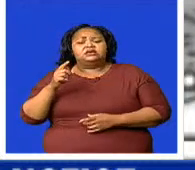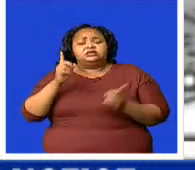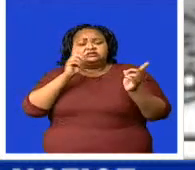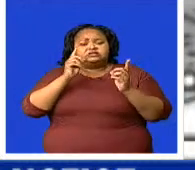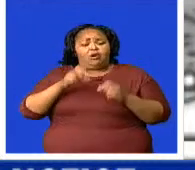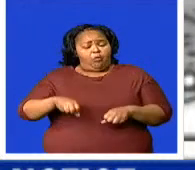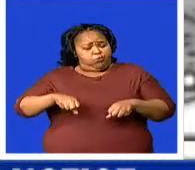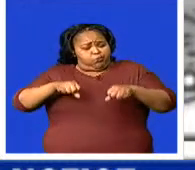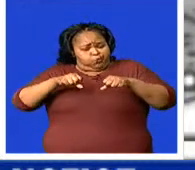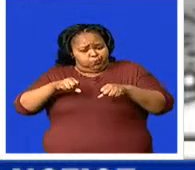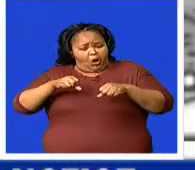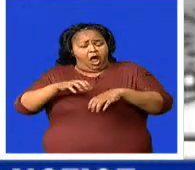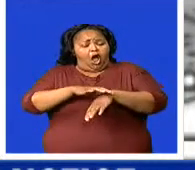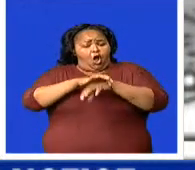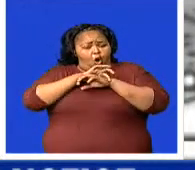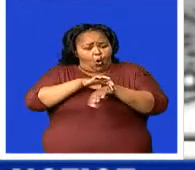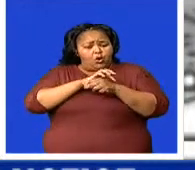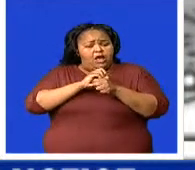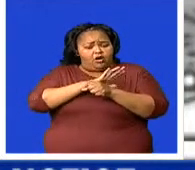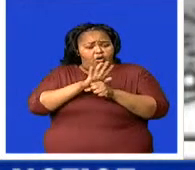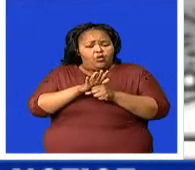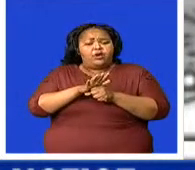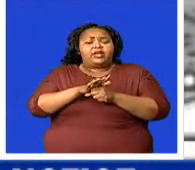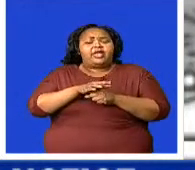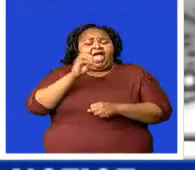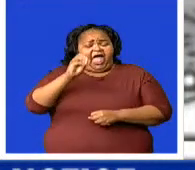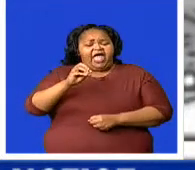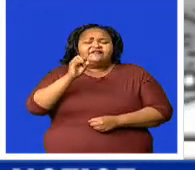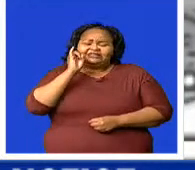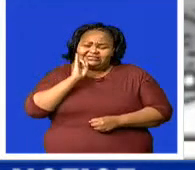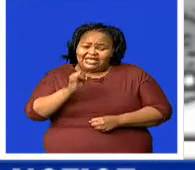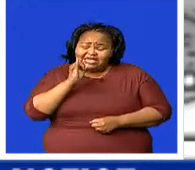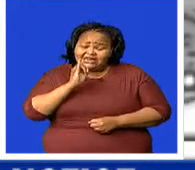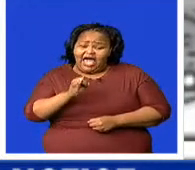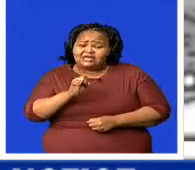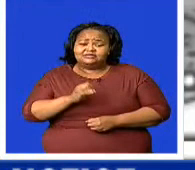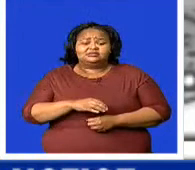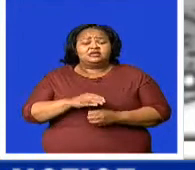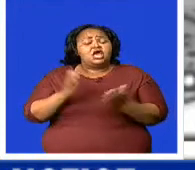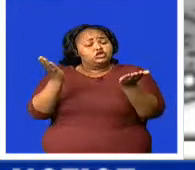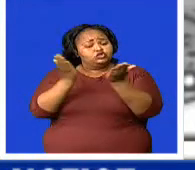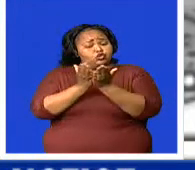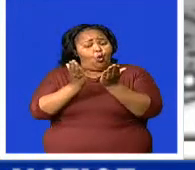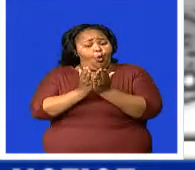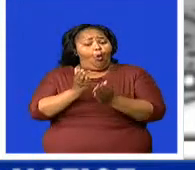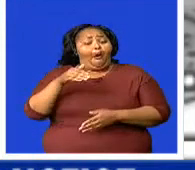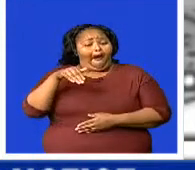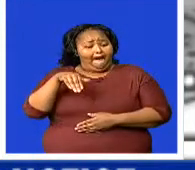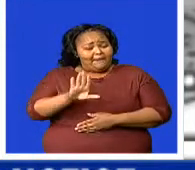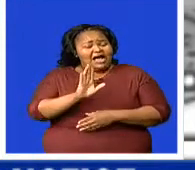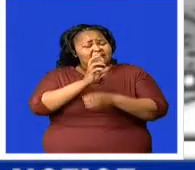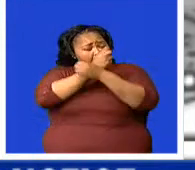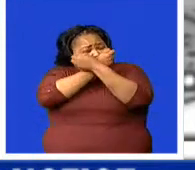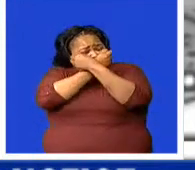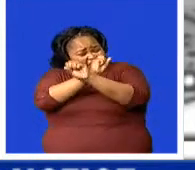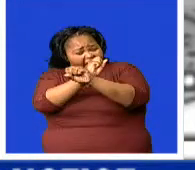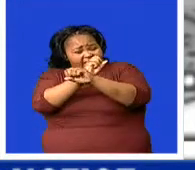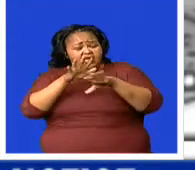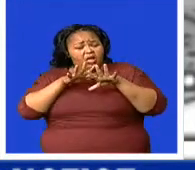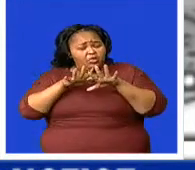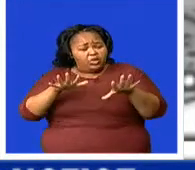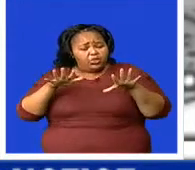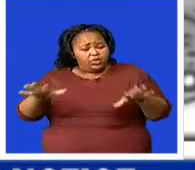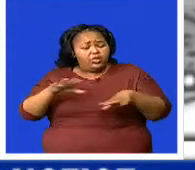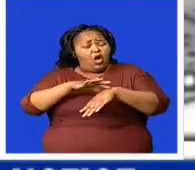-19 is still a serious issue as such schools should be proactive in preventing the spread